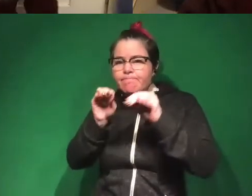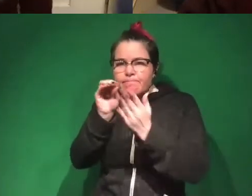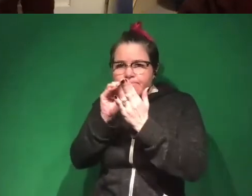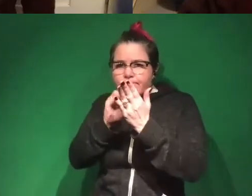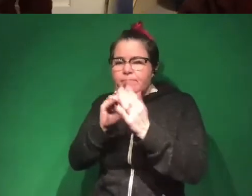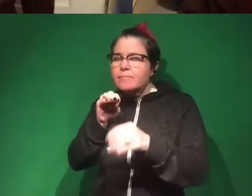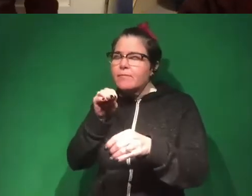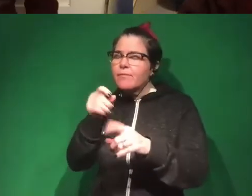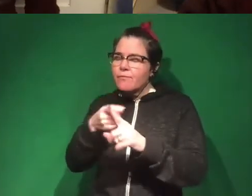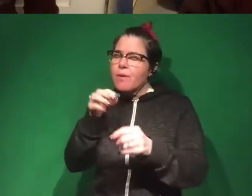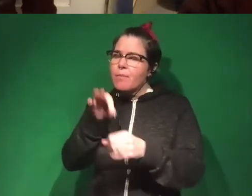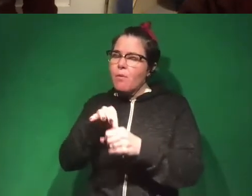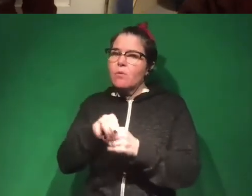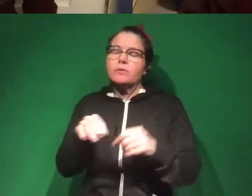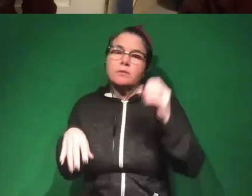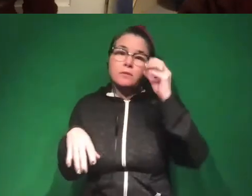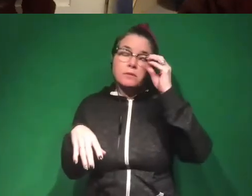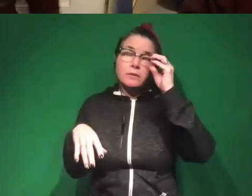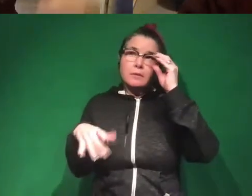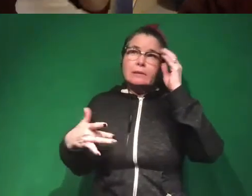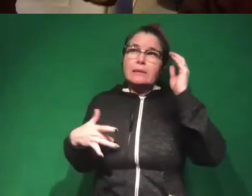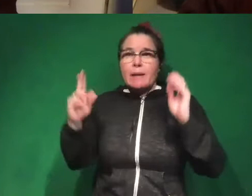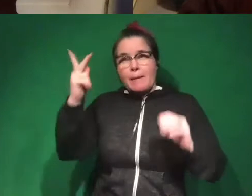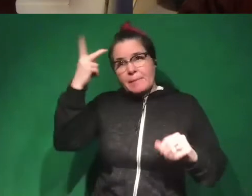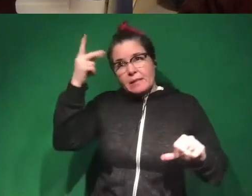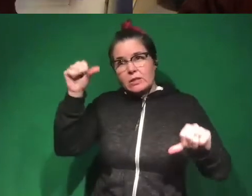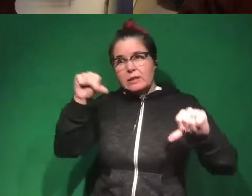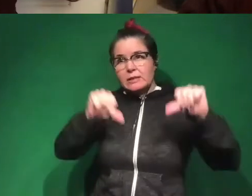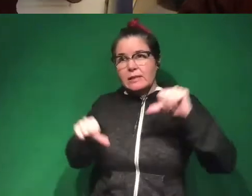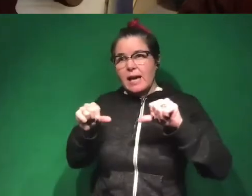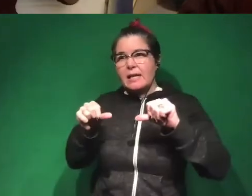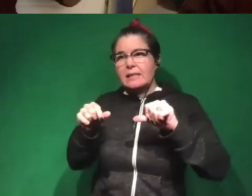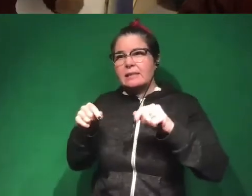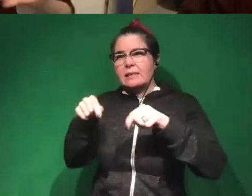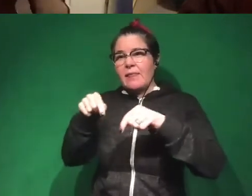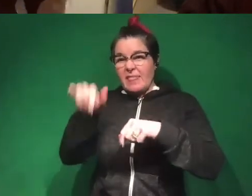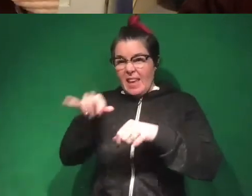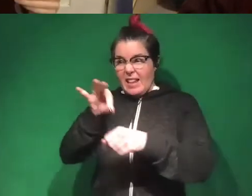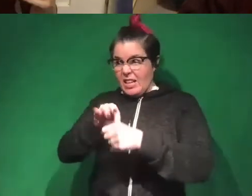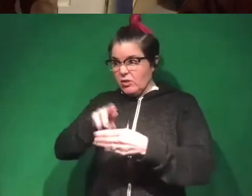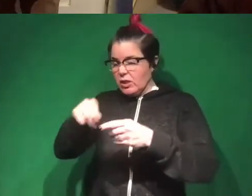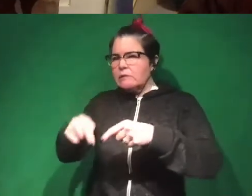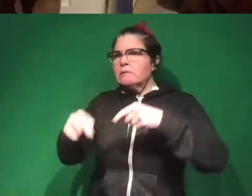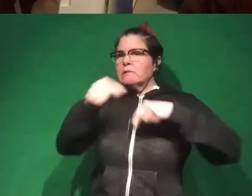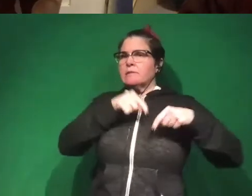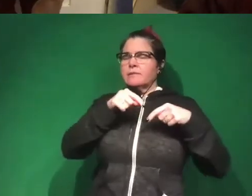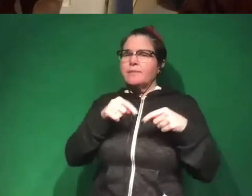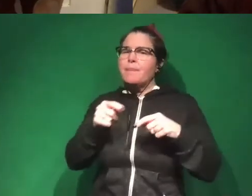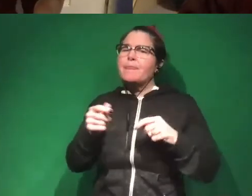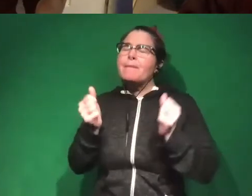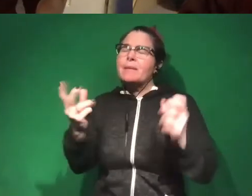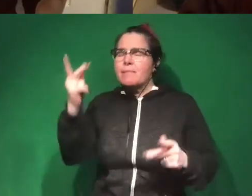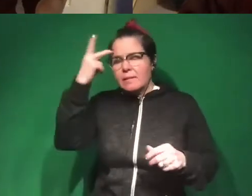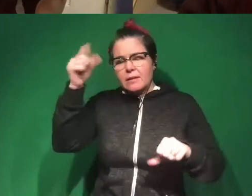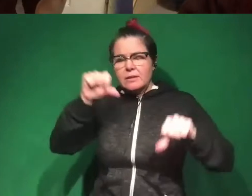models. And I would say that generally political science is one step back. A lot of political scientists, speaking of staying in our lane, do like to